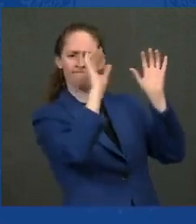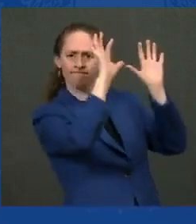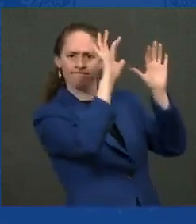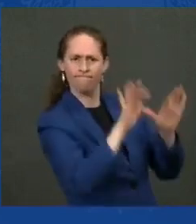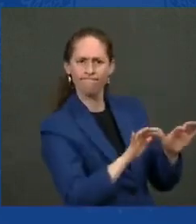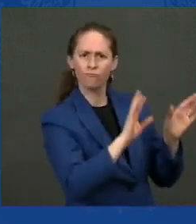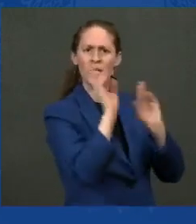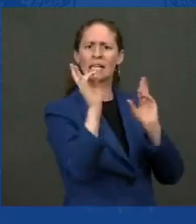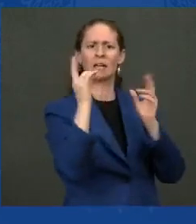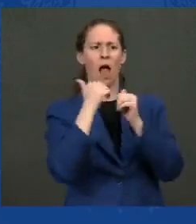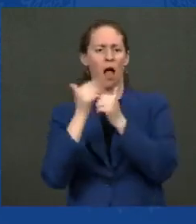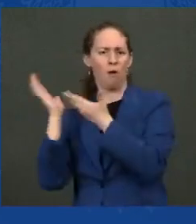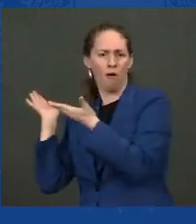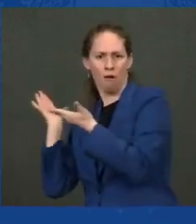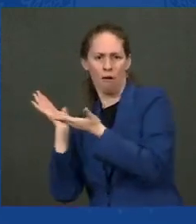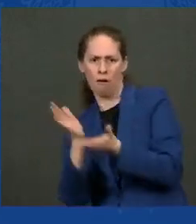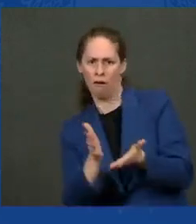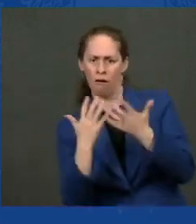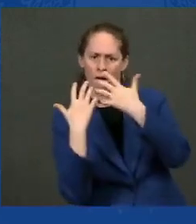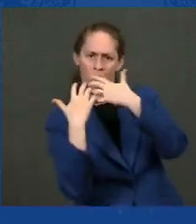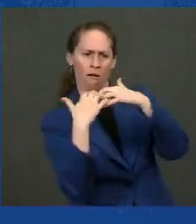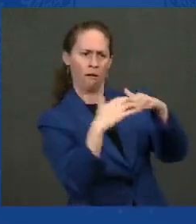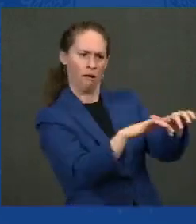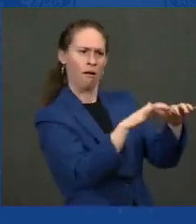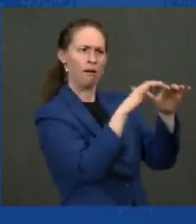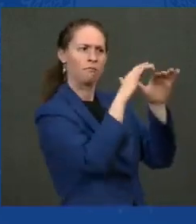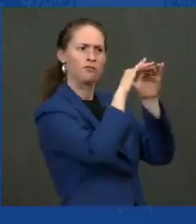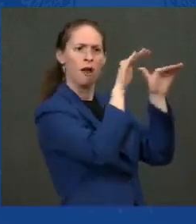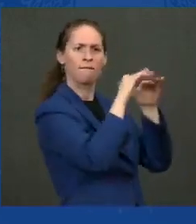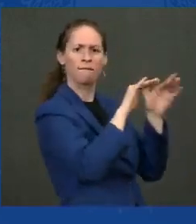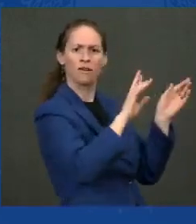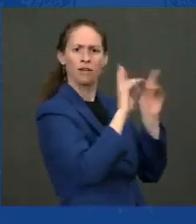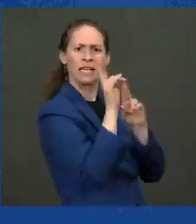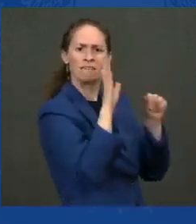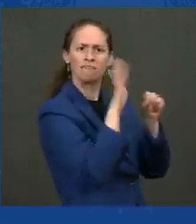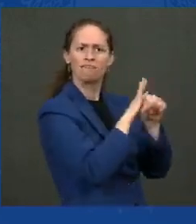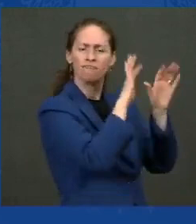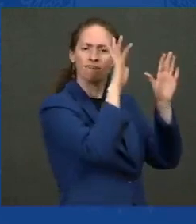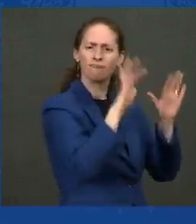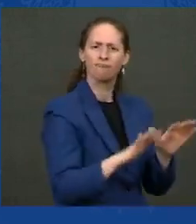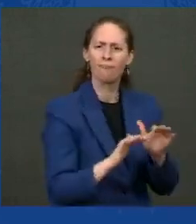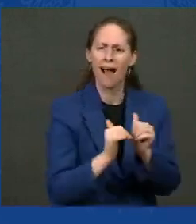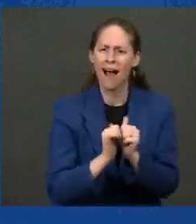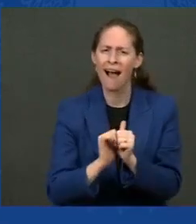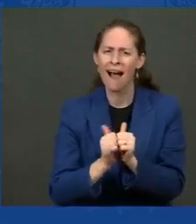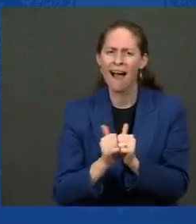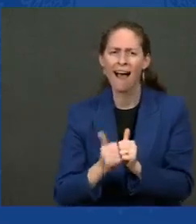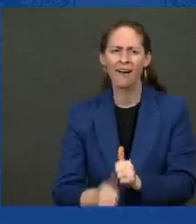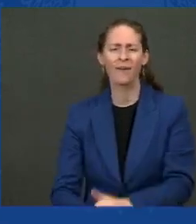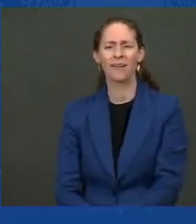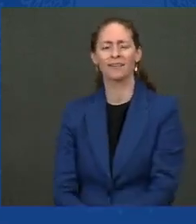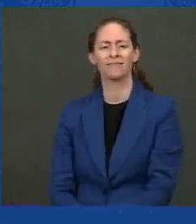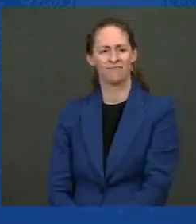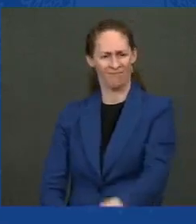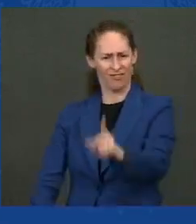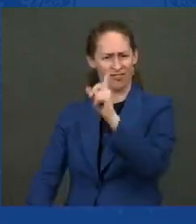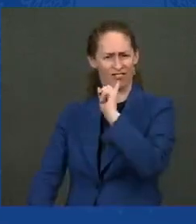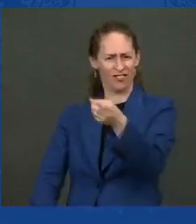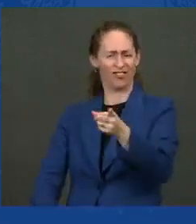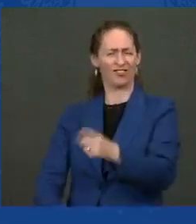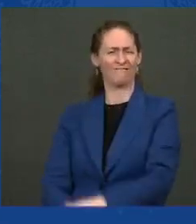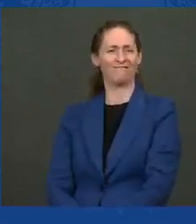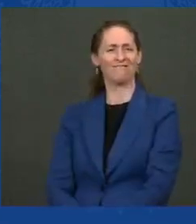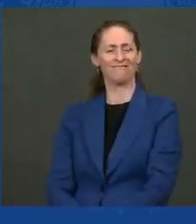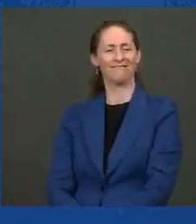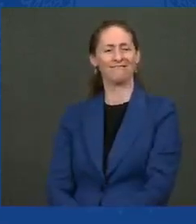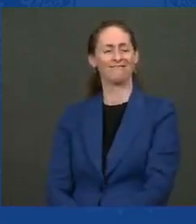just talk a little with me about what's going on sure i can and first of all i'd like to say thank you for allowing us to